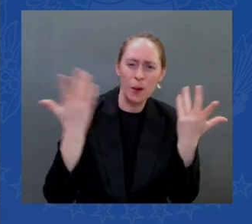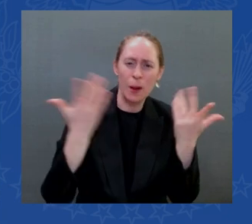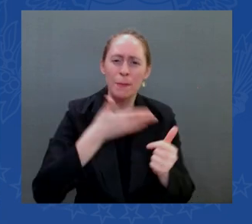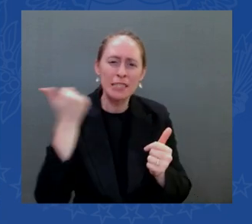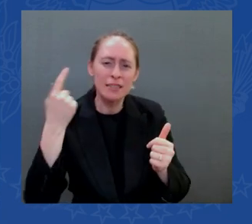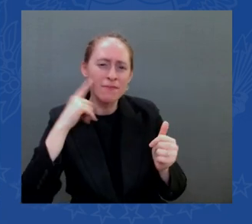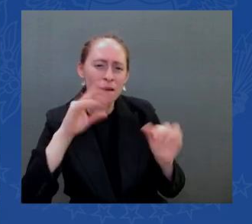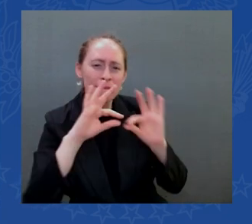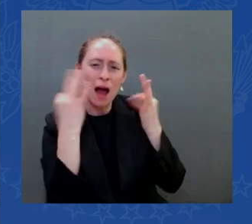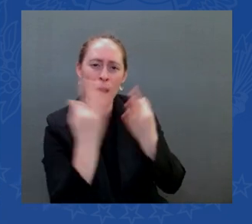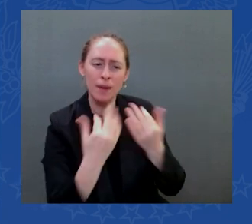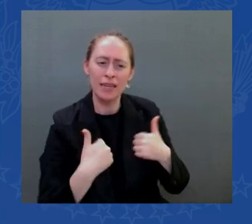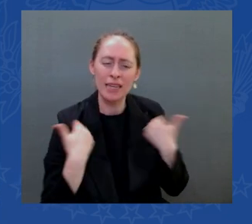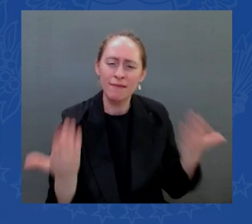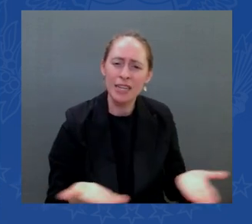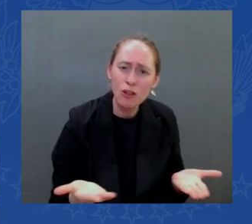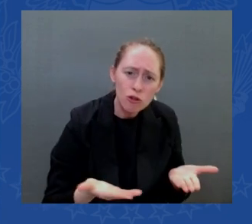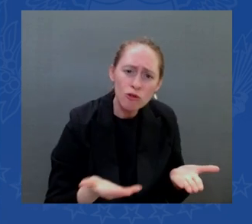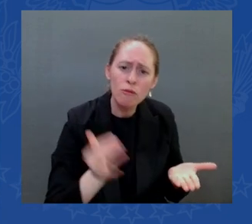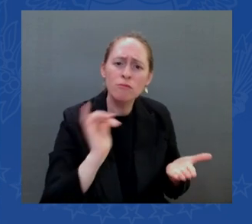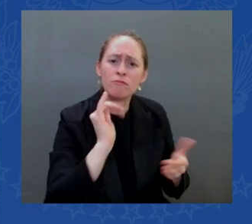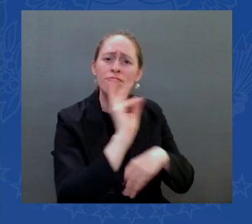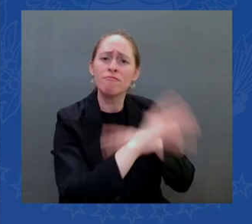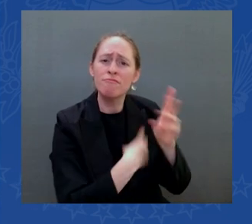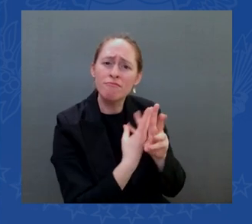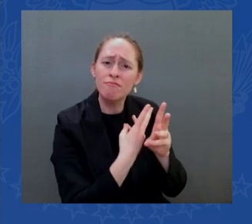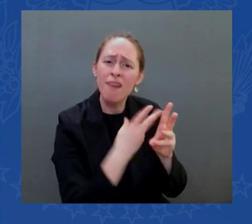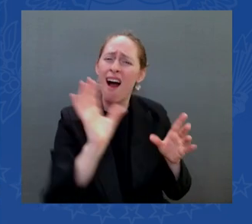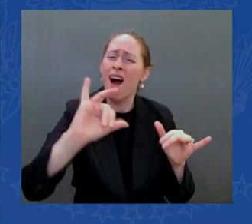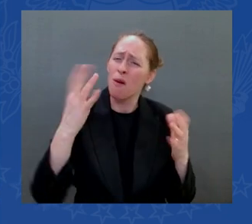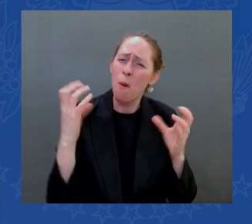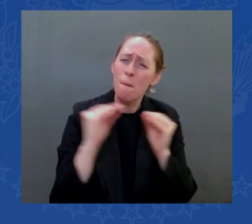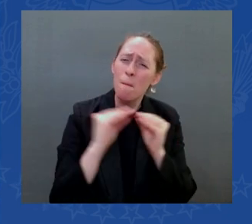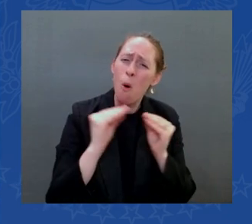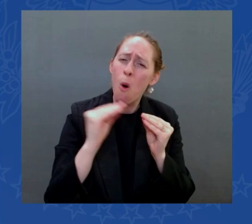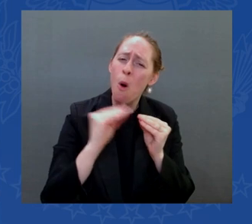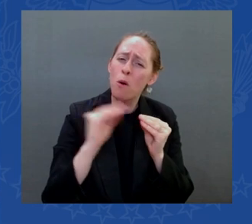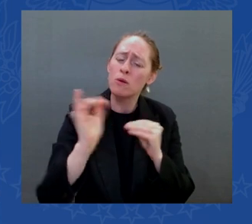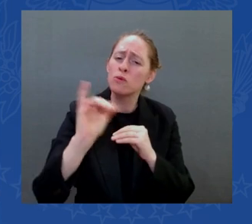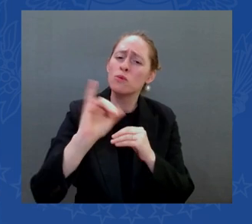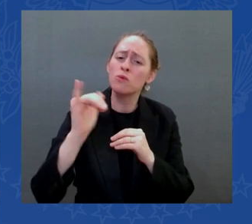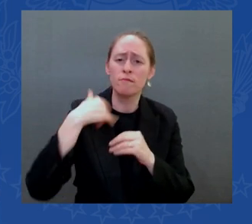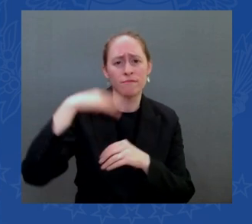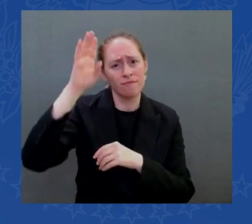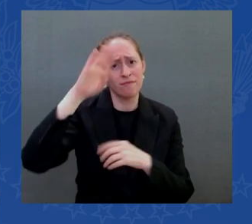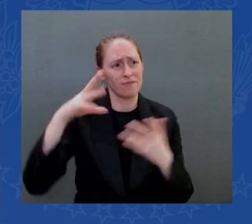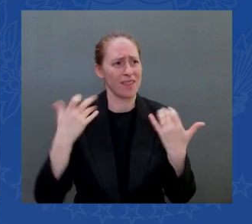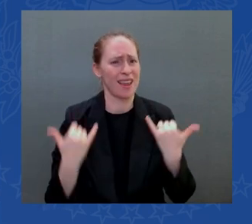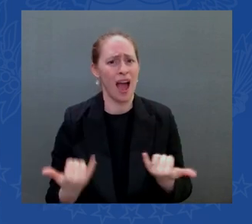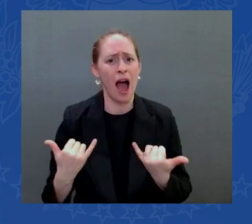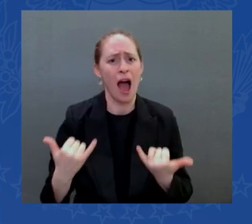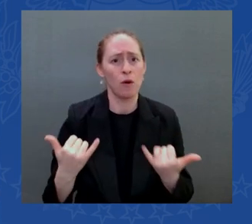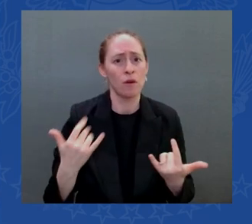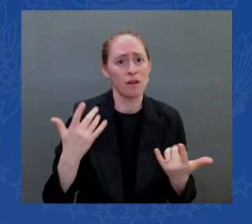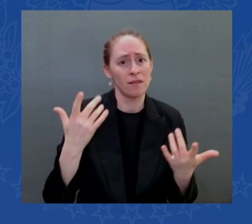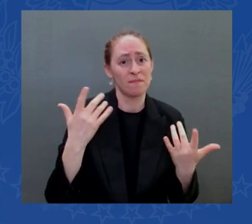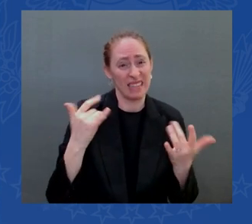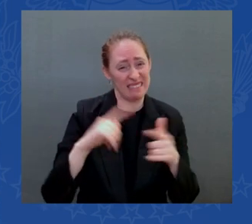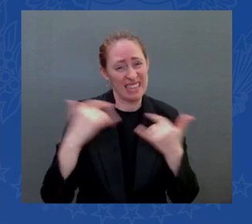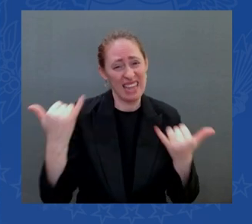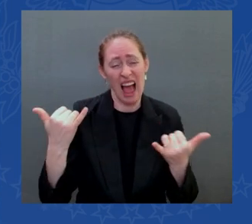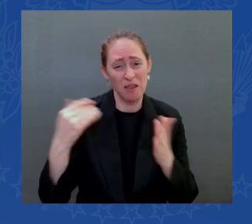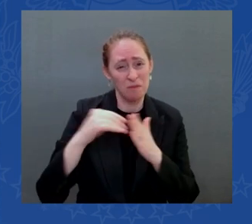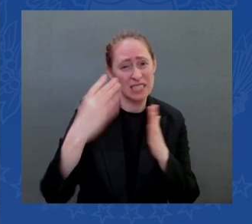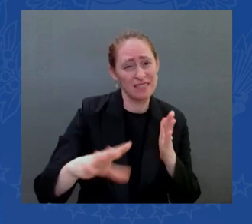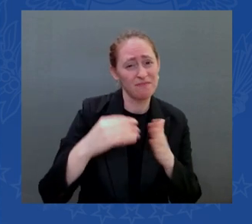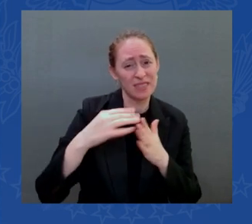seeing the savings although it's only gone down about 18 cents the savings are started beyond gas prices i've called on